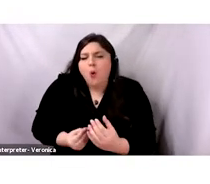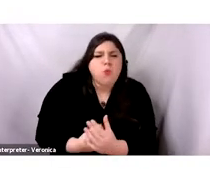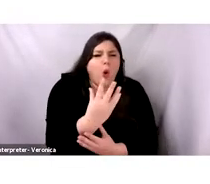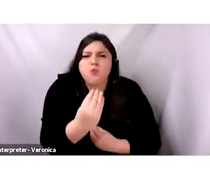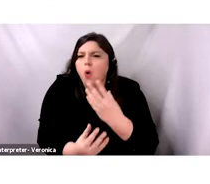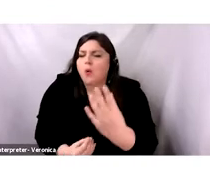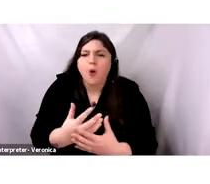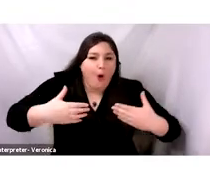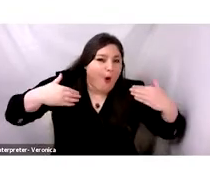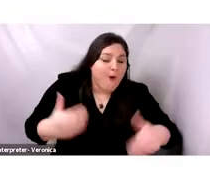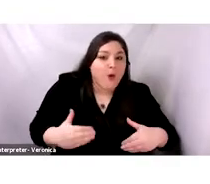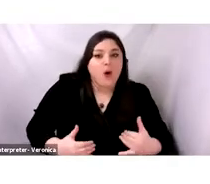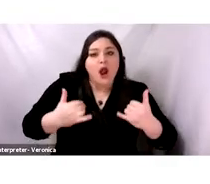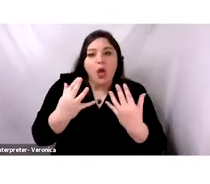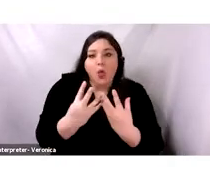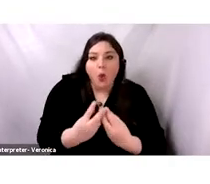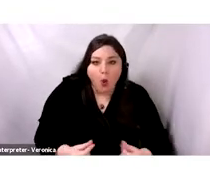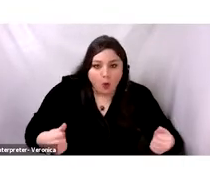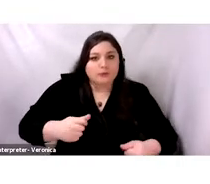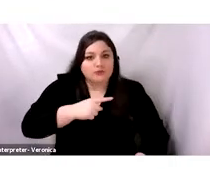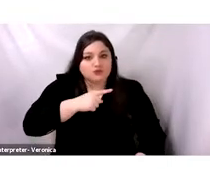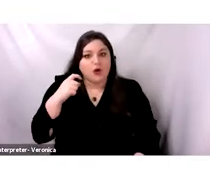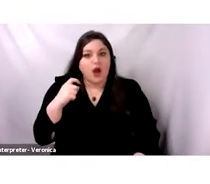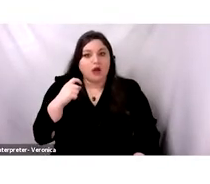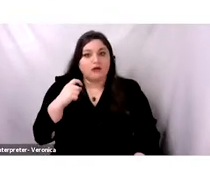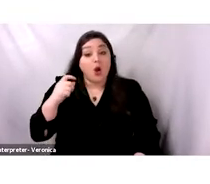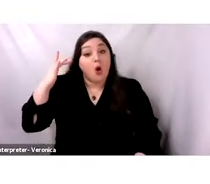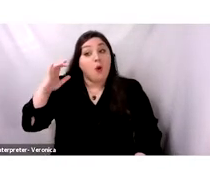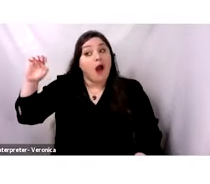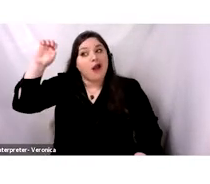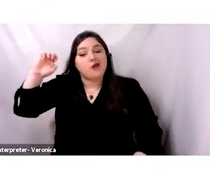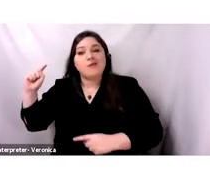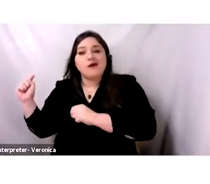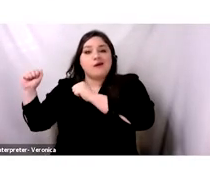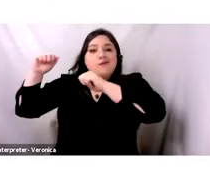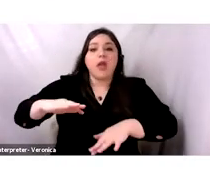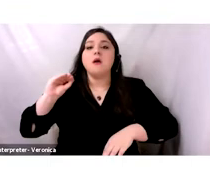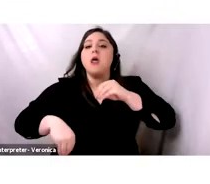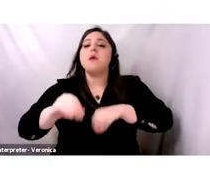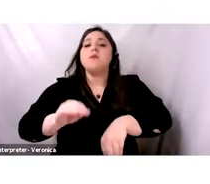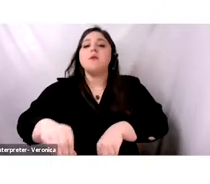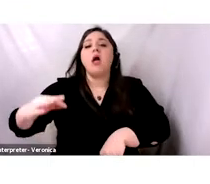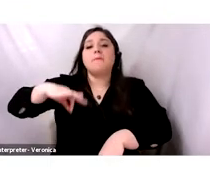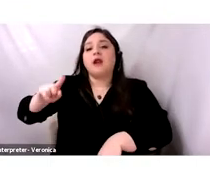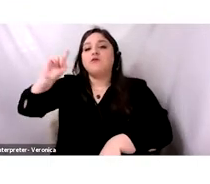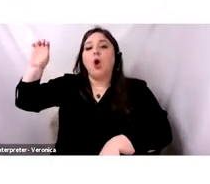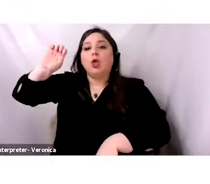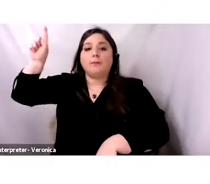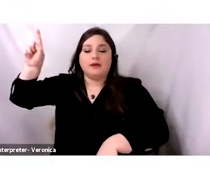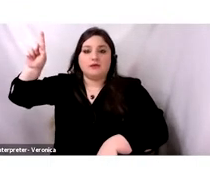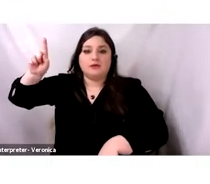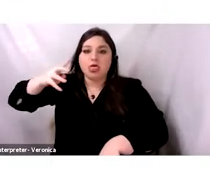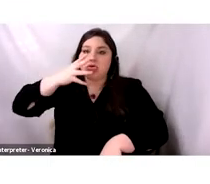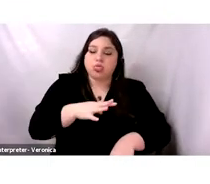exploiting it to plant things that would actually serve colonial interest. And this is something we'll see in the last part.